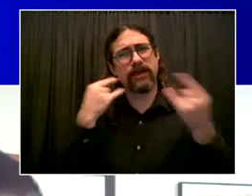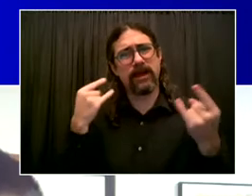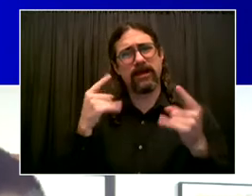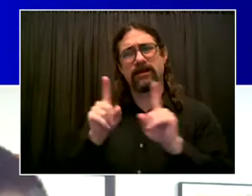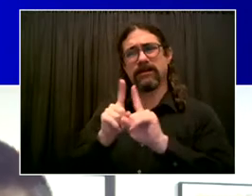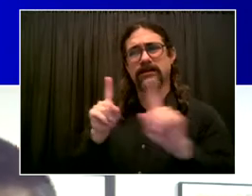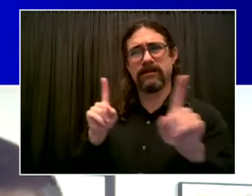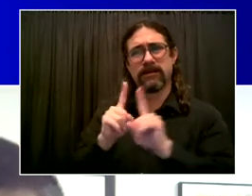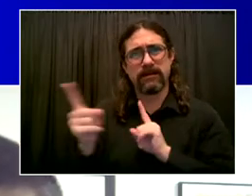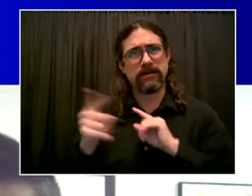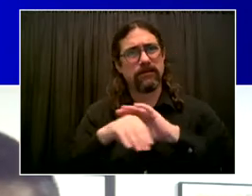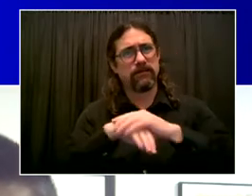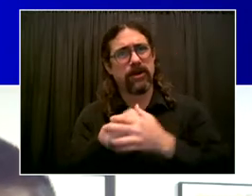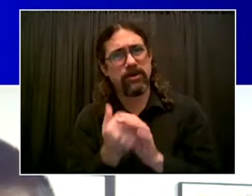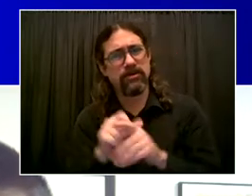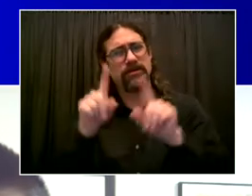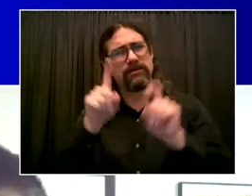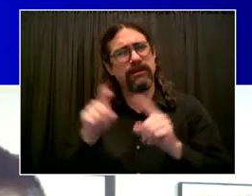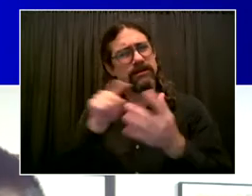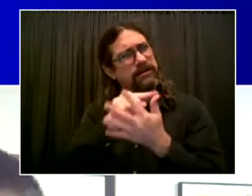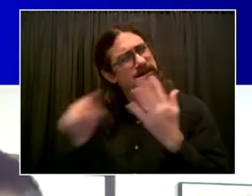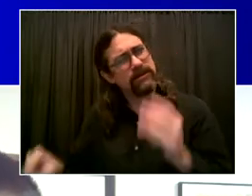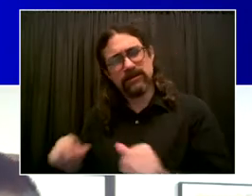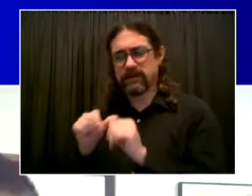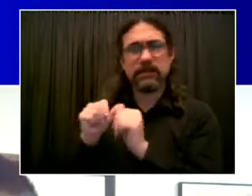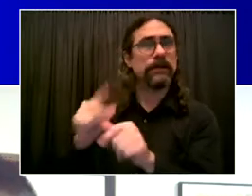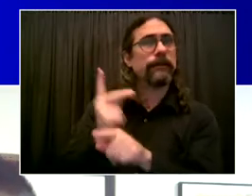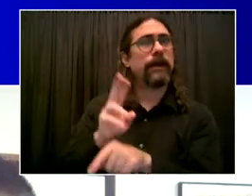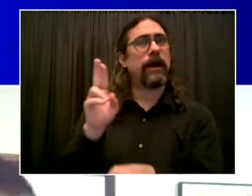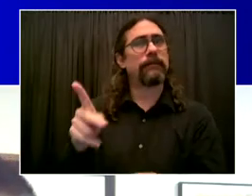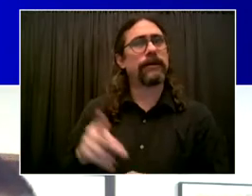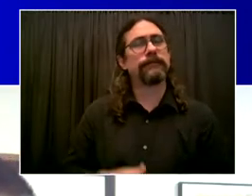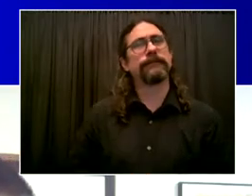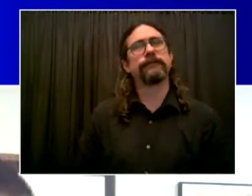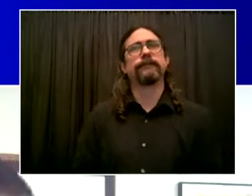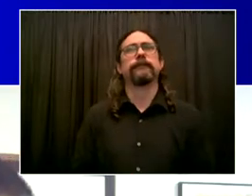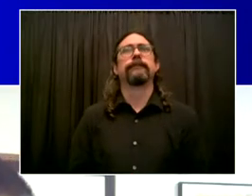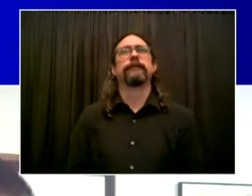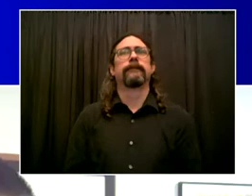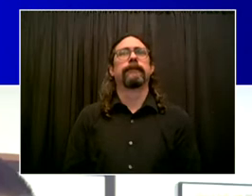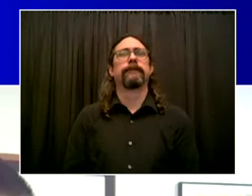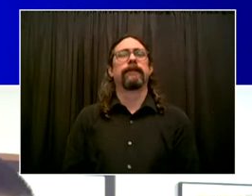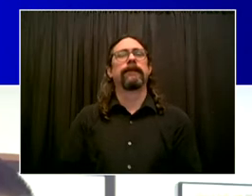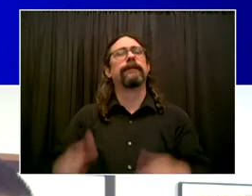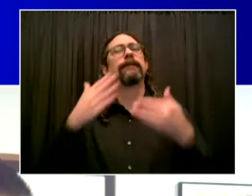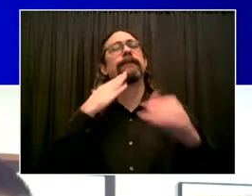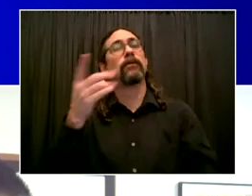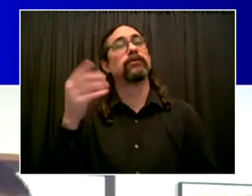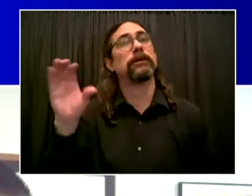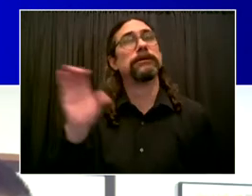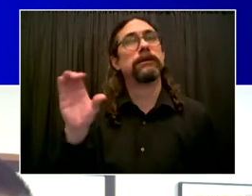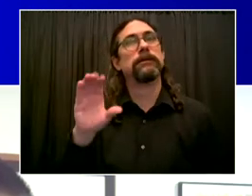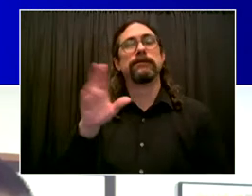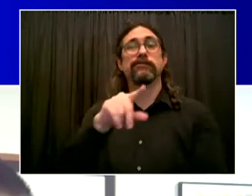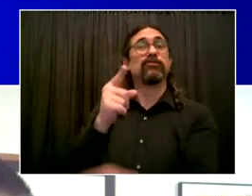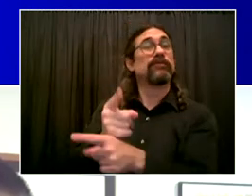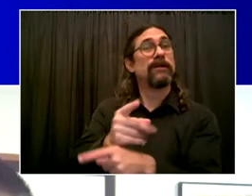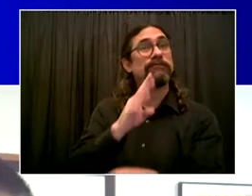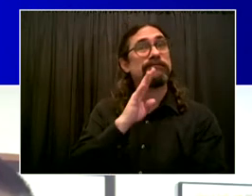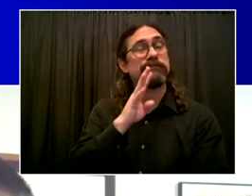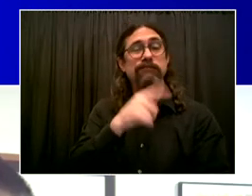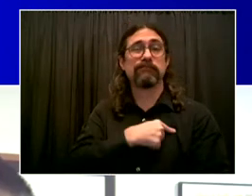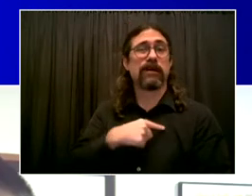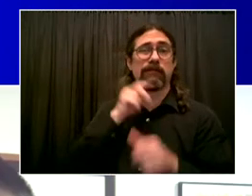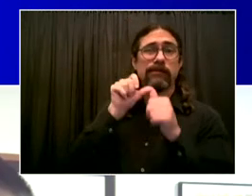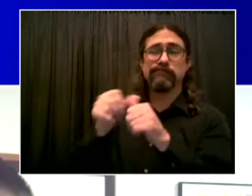I'm going to use the phrase I've used many times before, we are going to be climbing the ladder. We're going to be using a variety of tools and continuing to